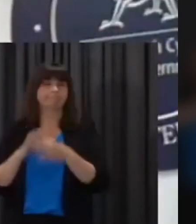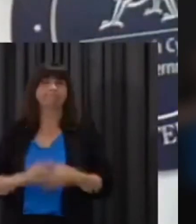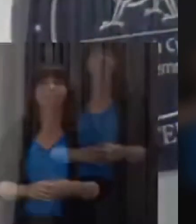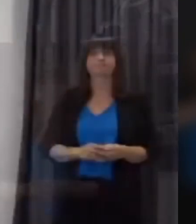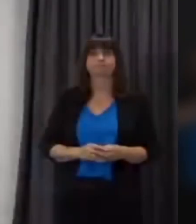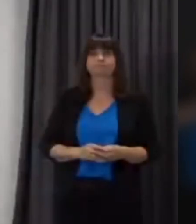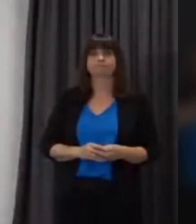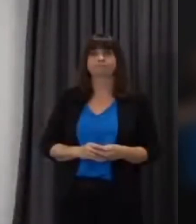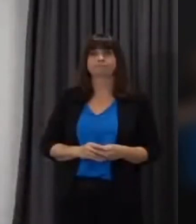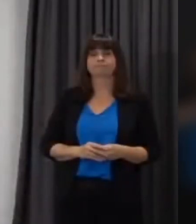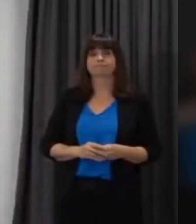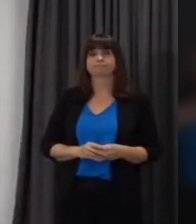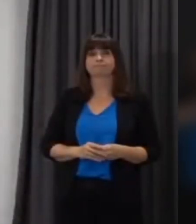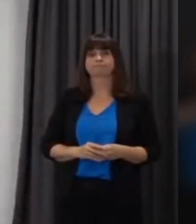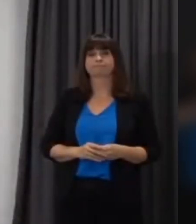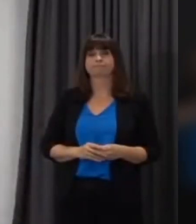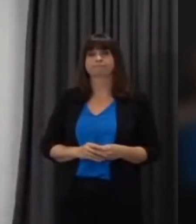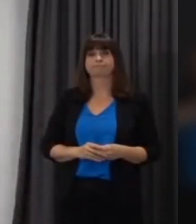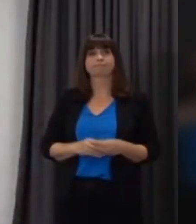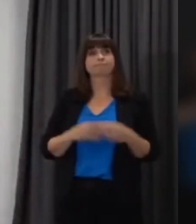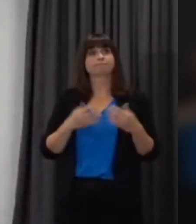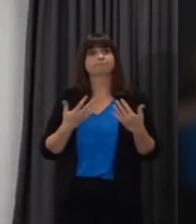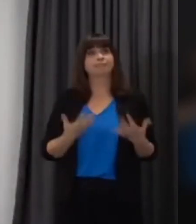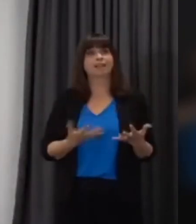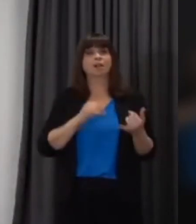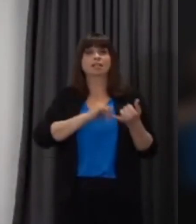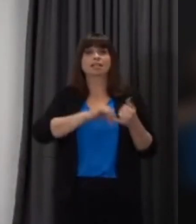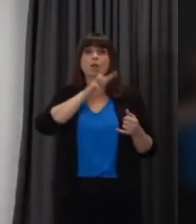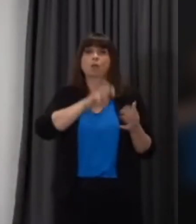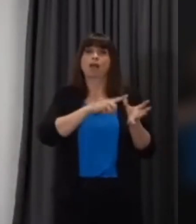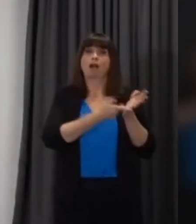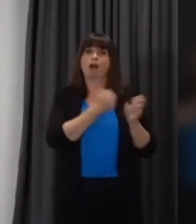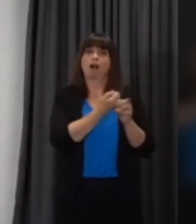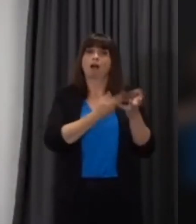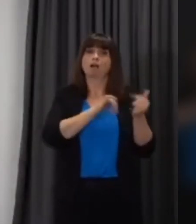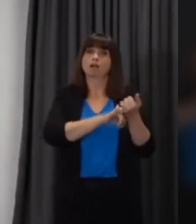we are now going to uh tom moody at south wales argus